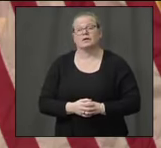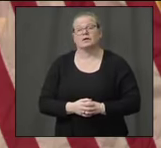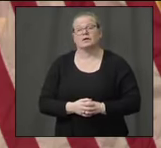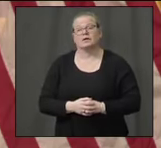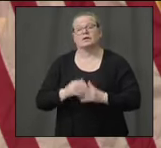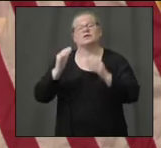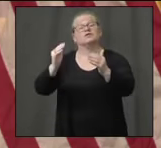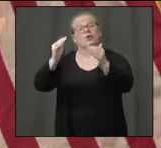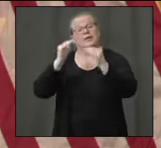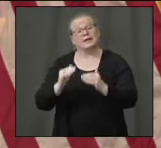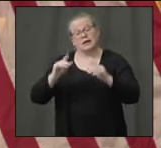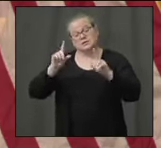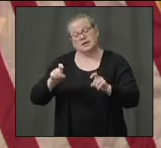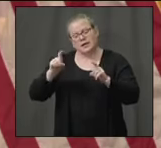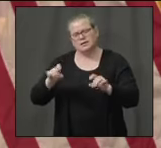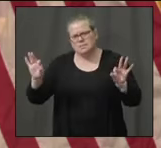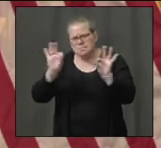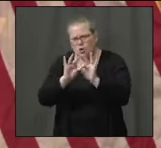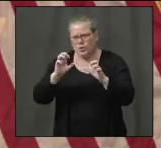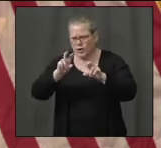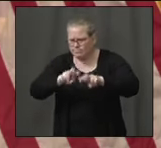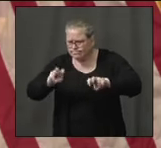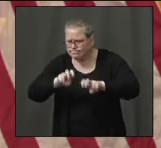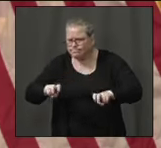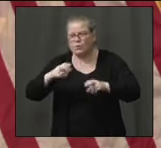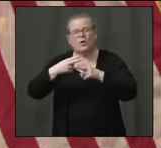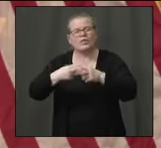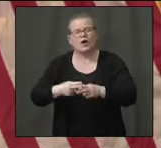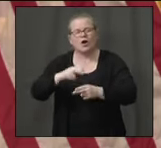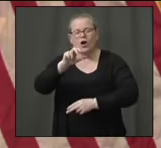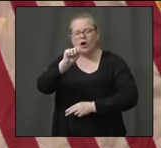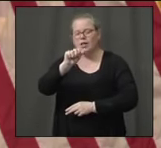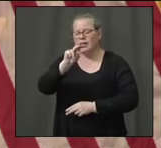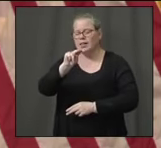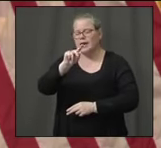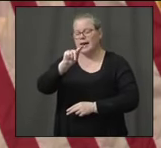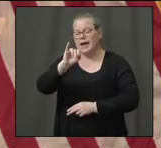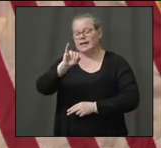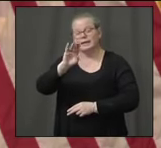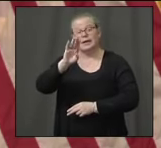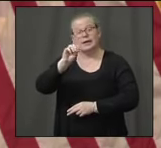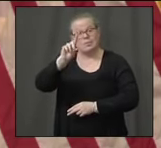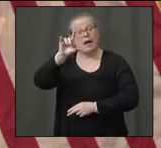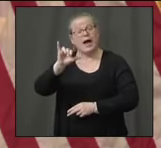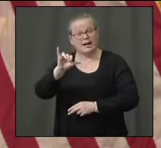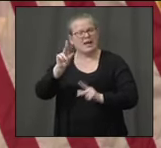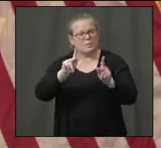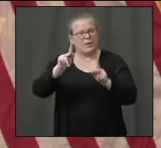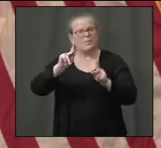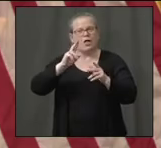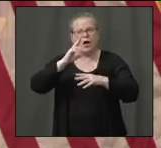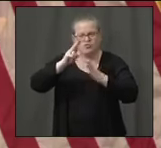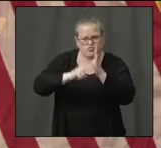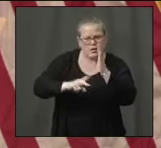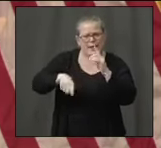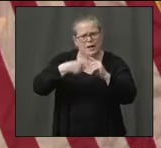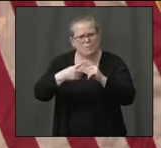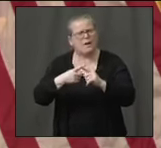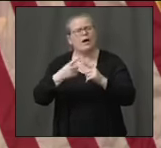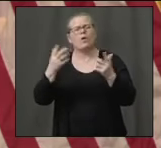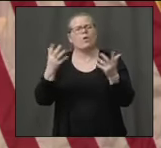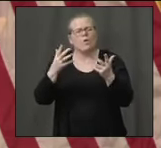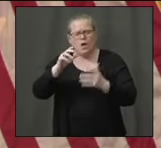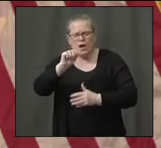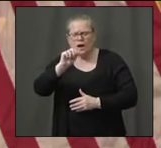antibodies. And people are reading today about the serological tests that we are bringing out to the marketplace that will ramp in the next